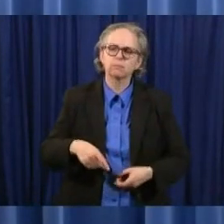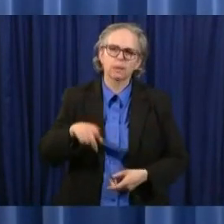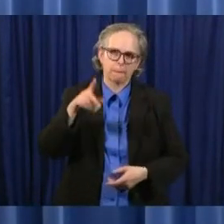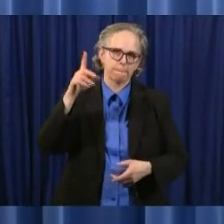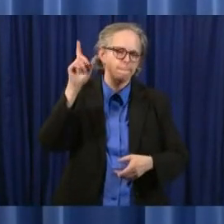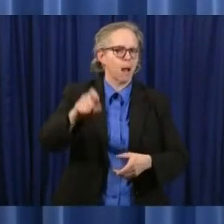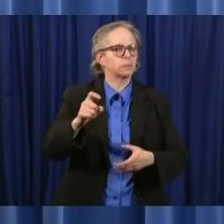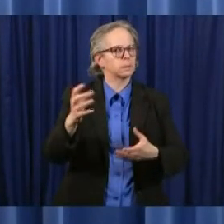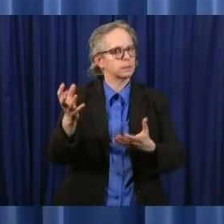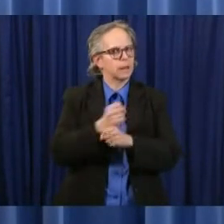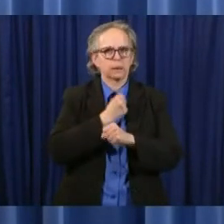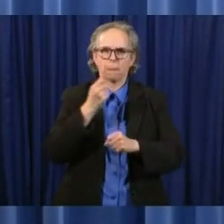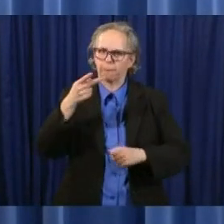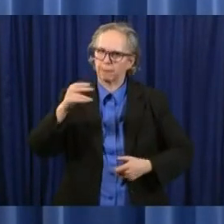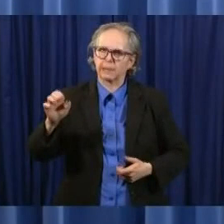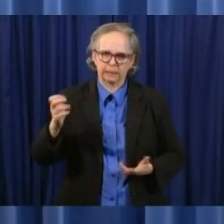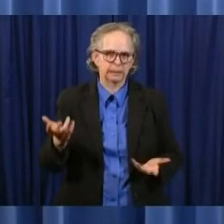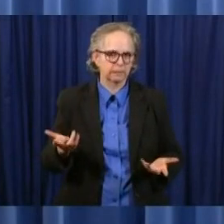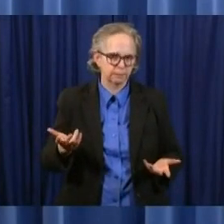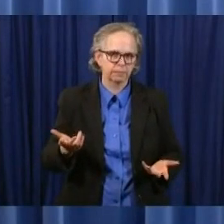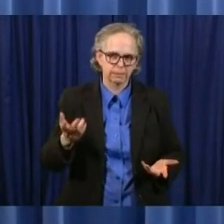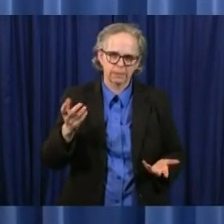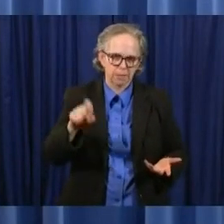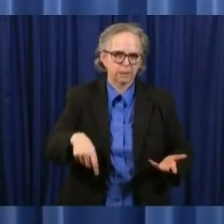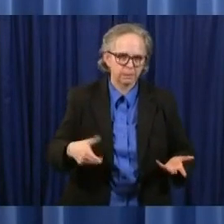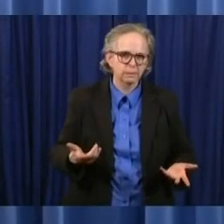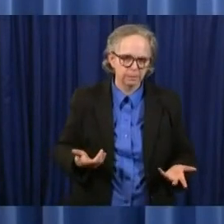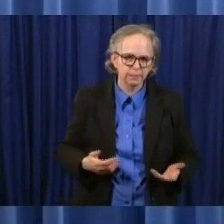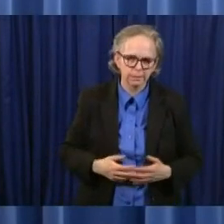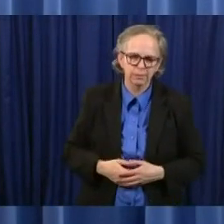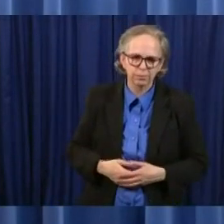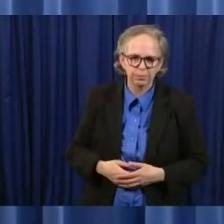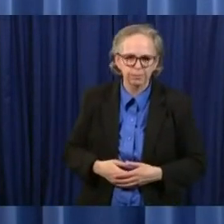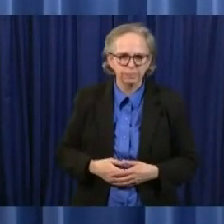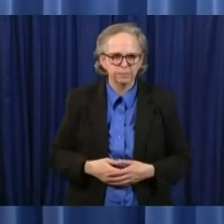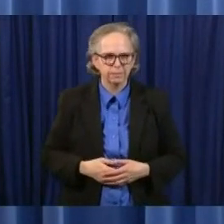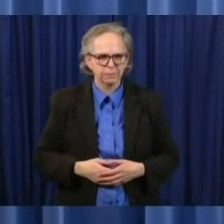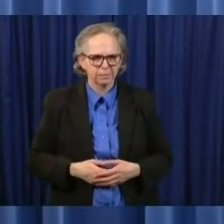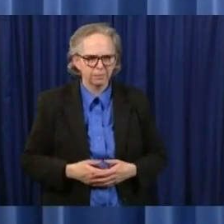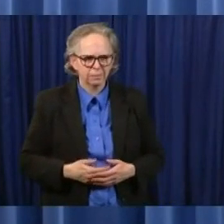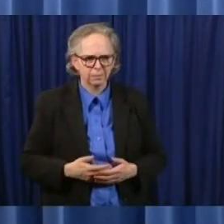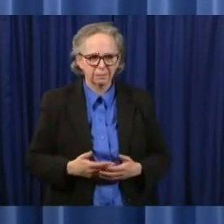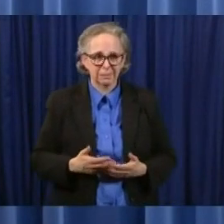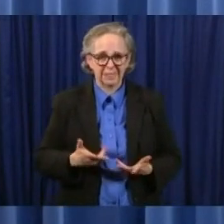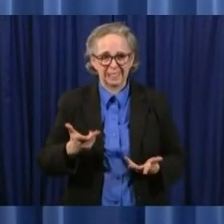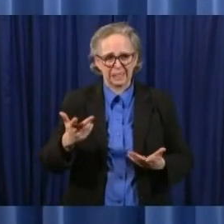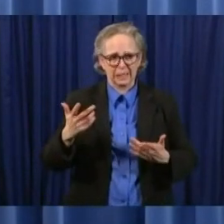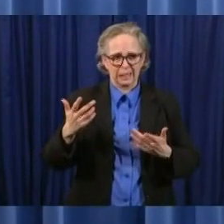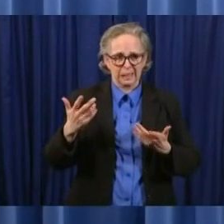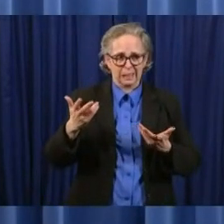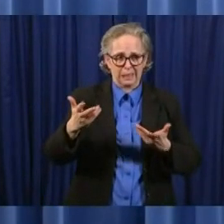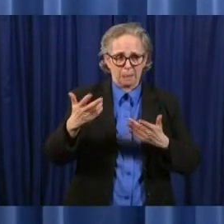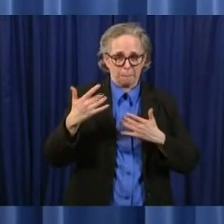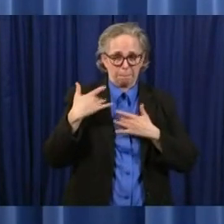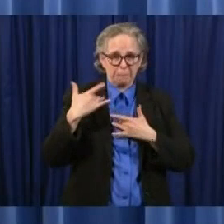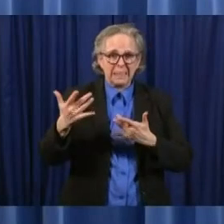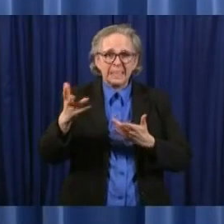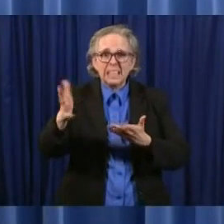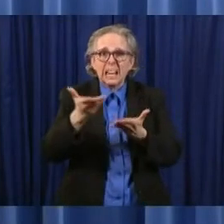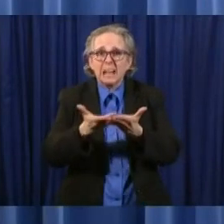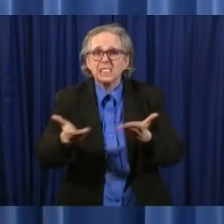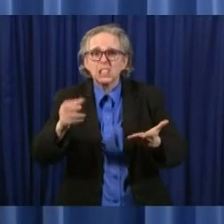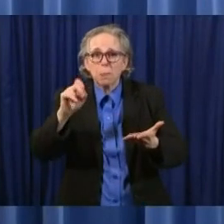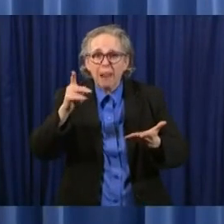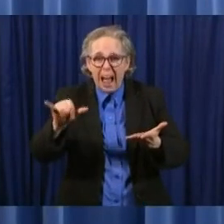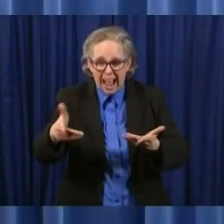there are normal uh supply lines uh that hospitals that doctors that